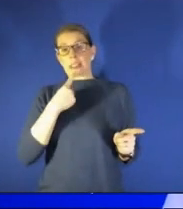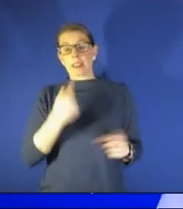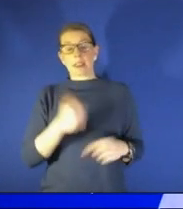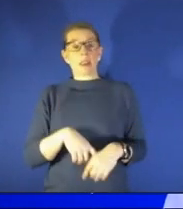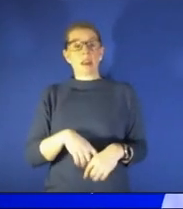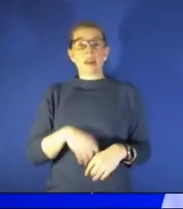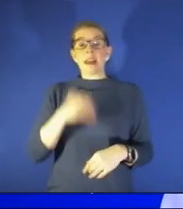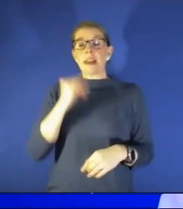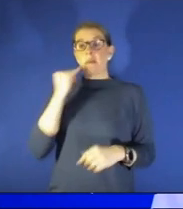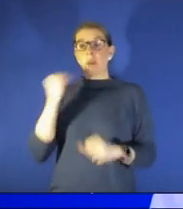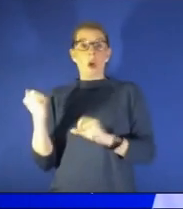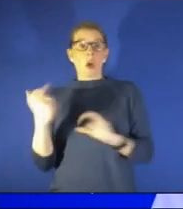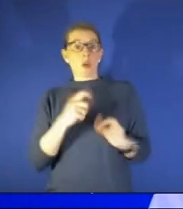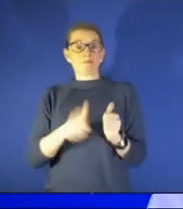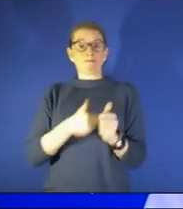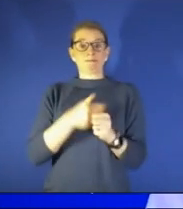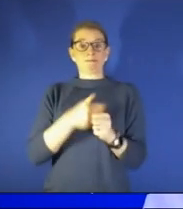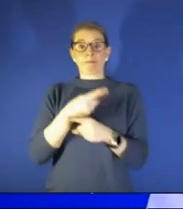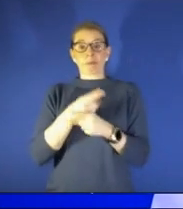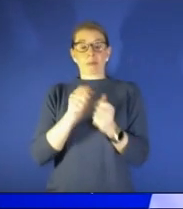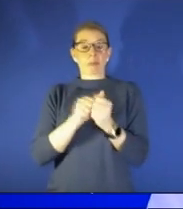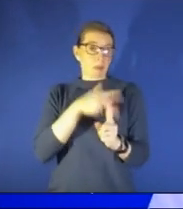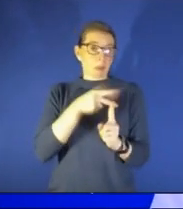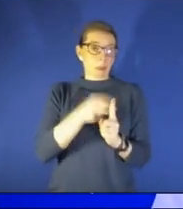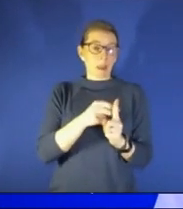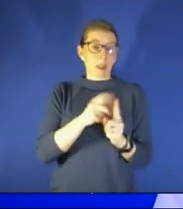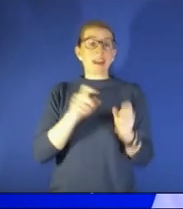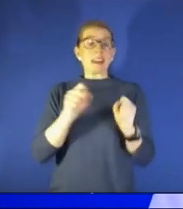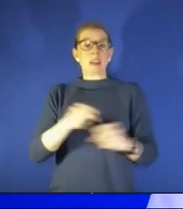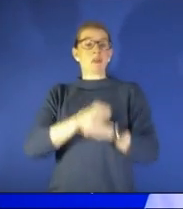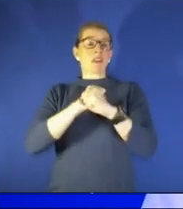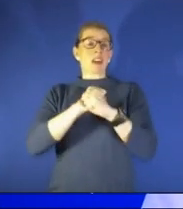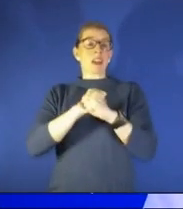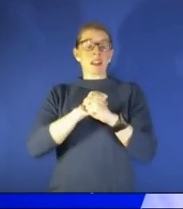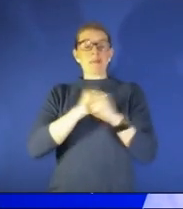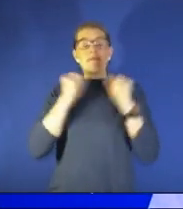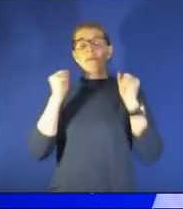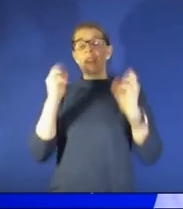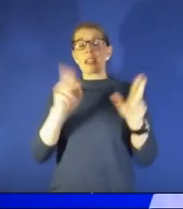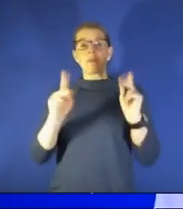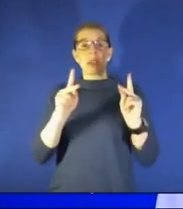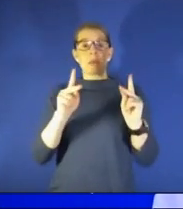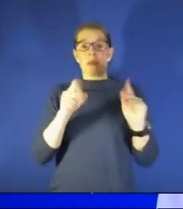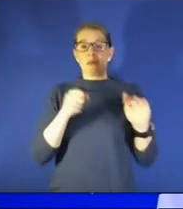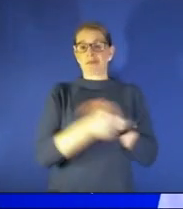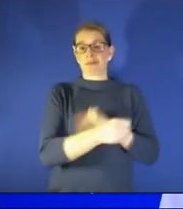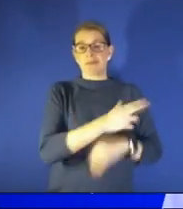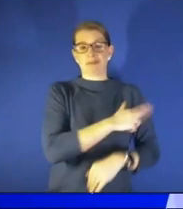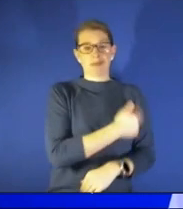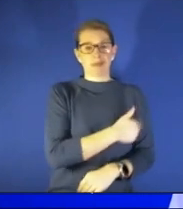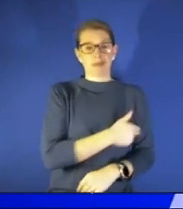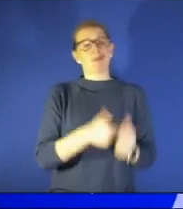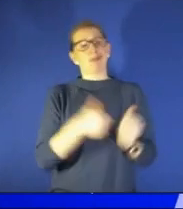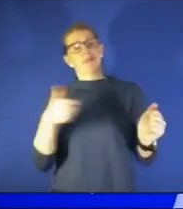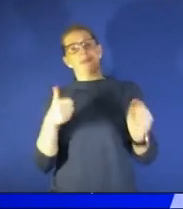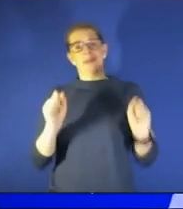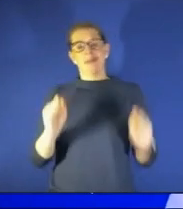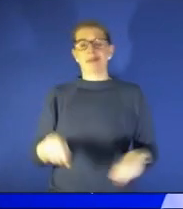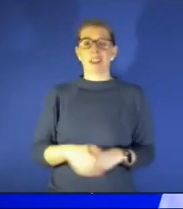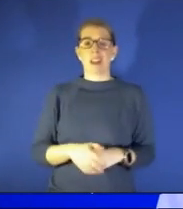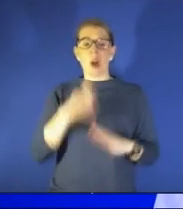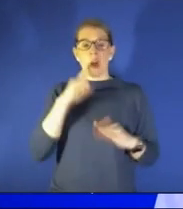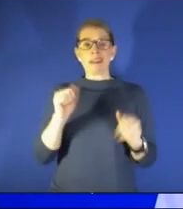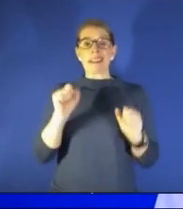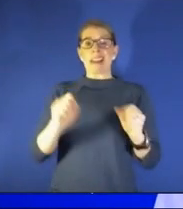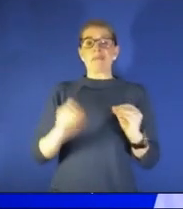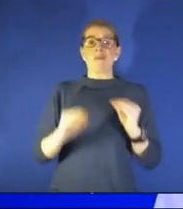with their vaccinations we can really prevent a lot of those hospitalizations hopefully much more than we prevented in this last surge and really that is the